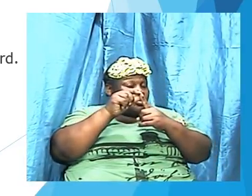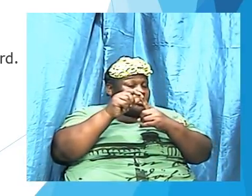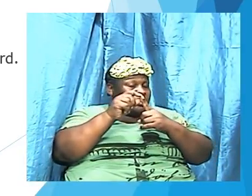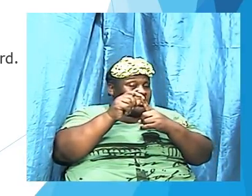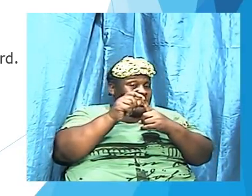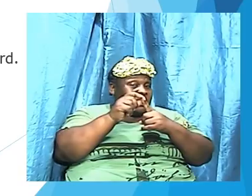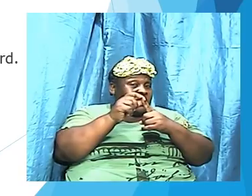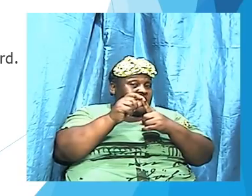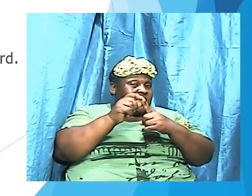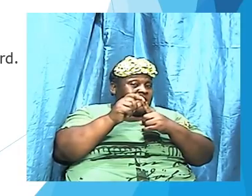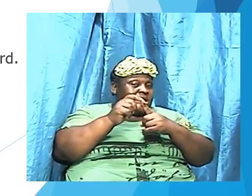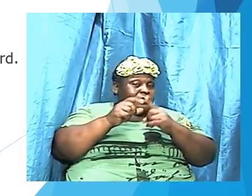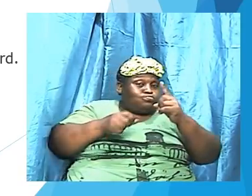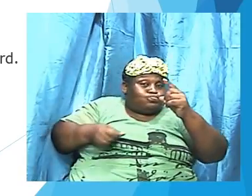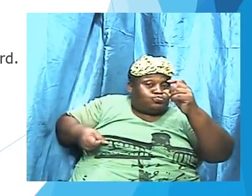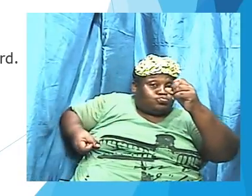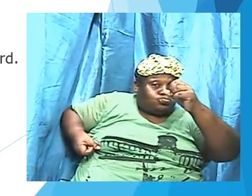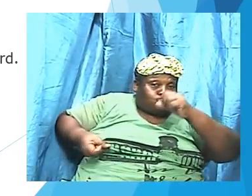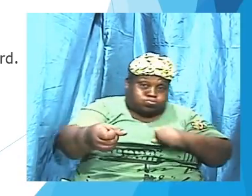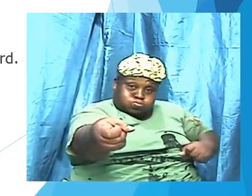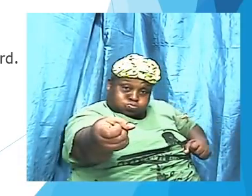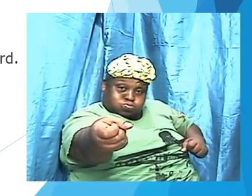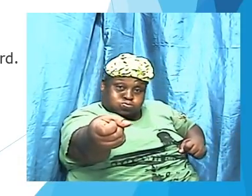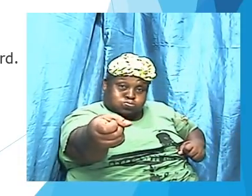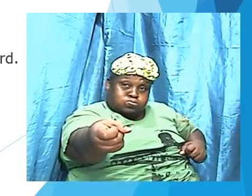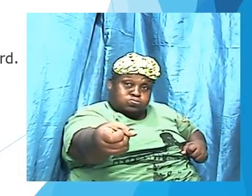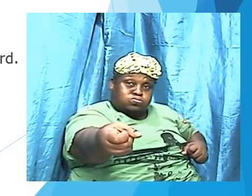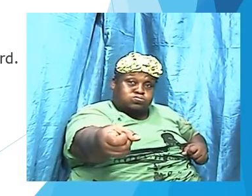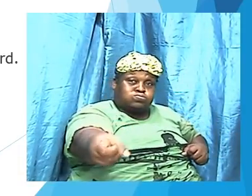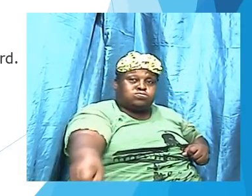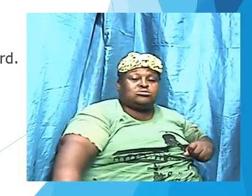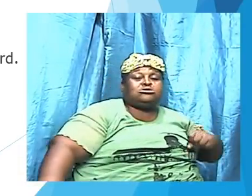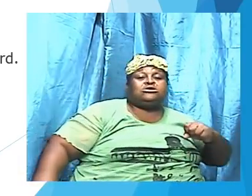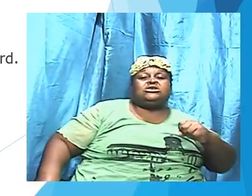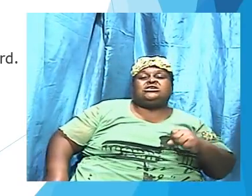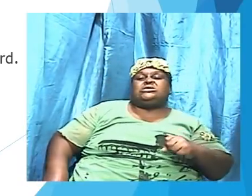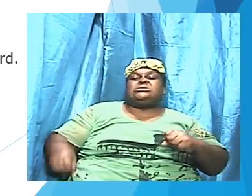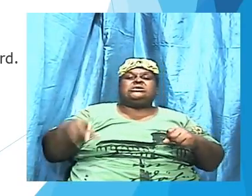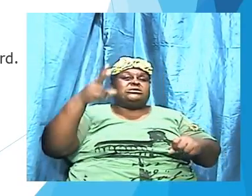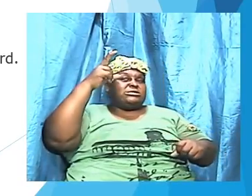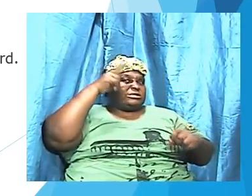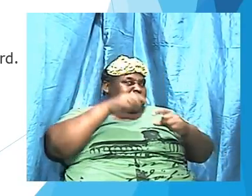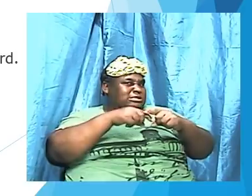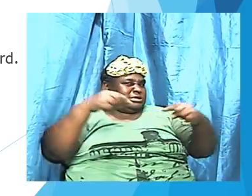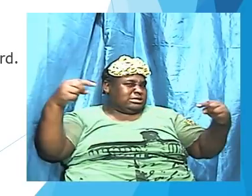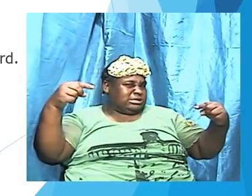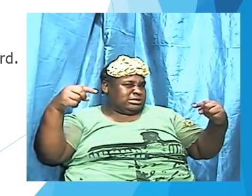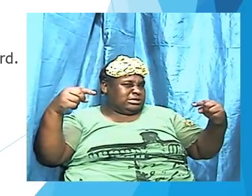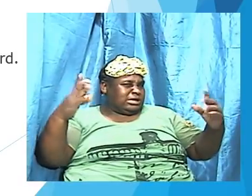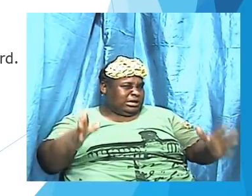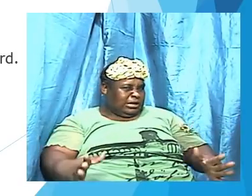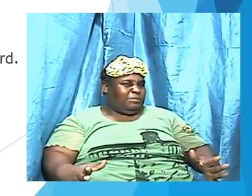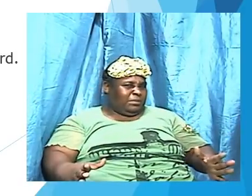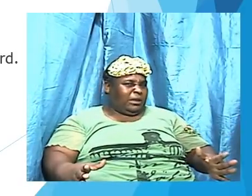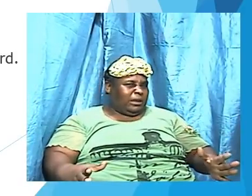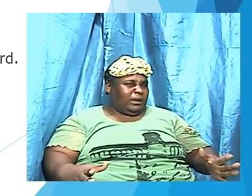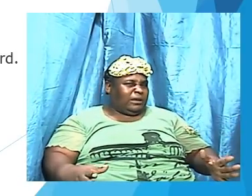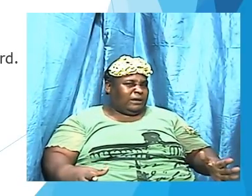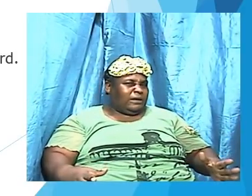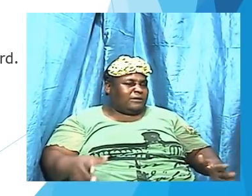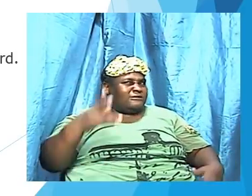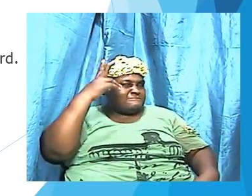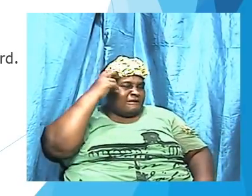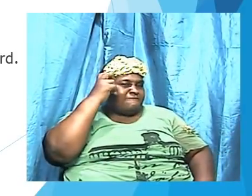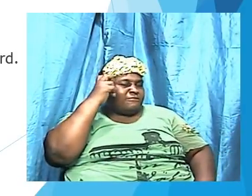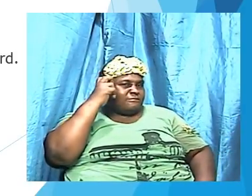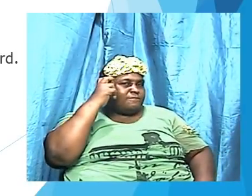stab the adversary. Yes, stab. Not just to swipe at him and to cut him. It